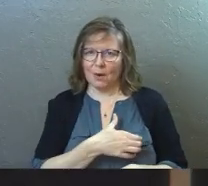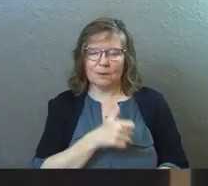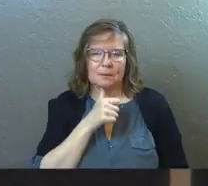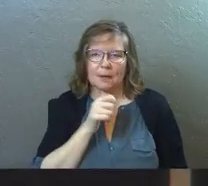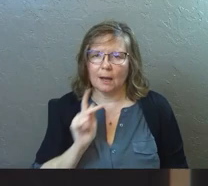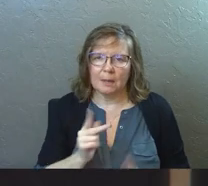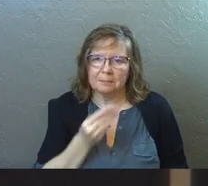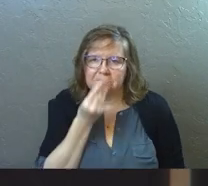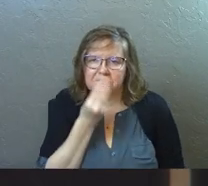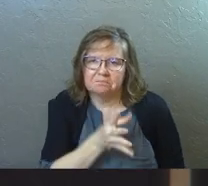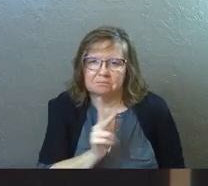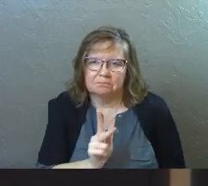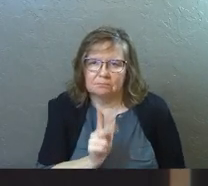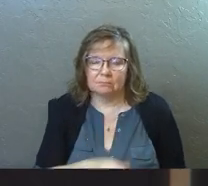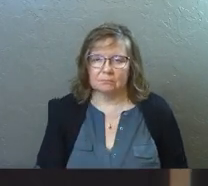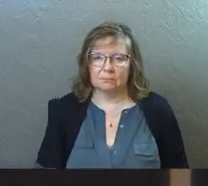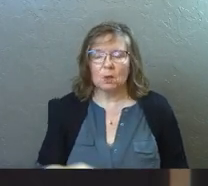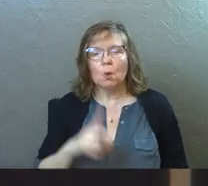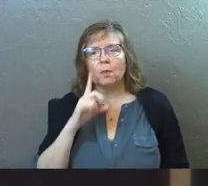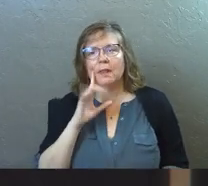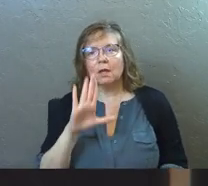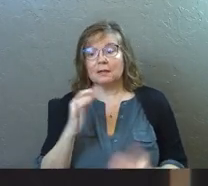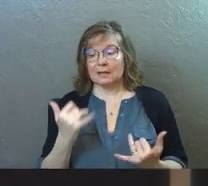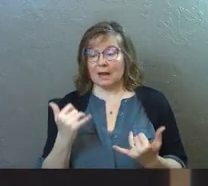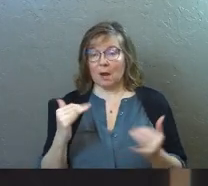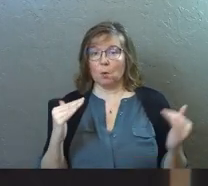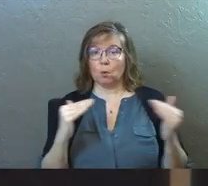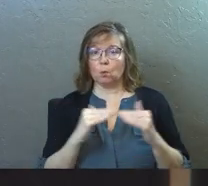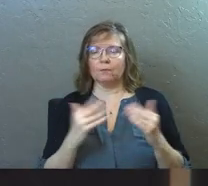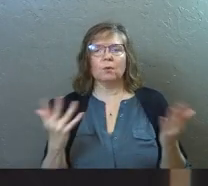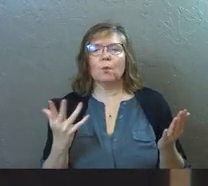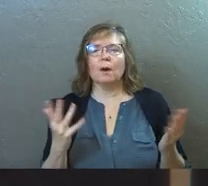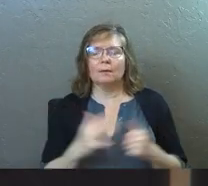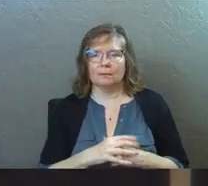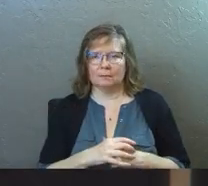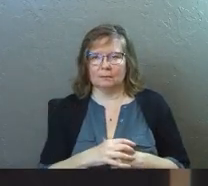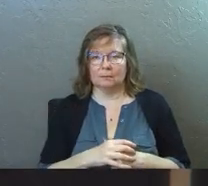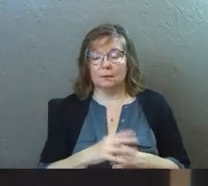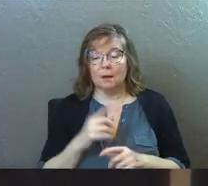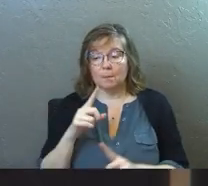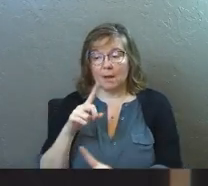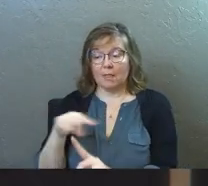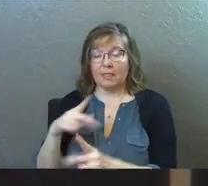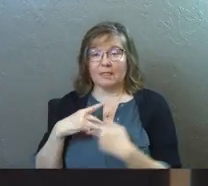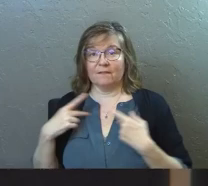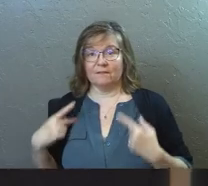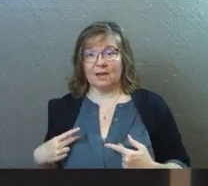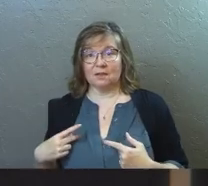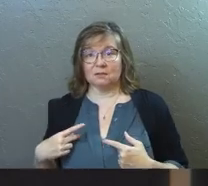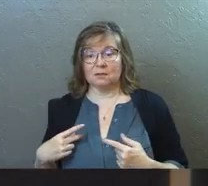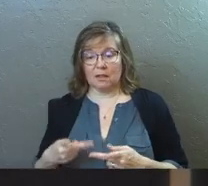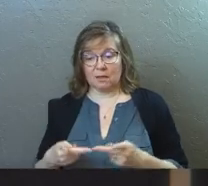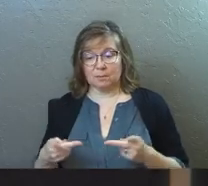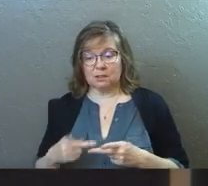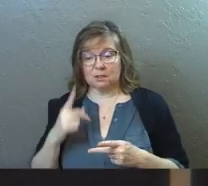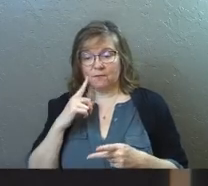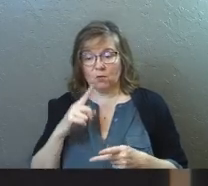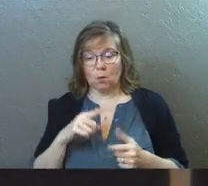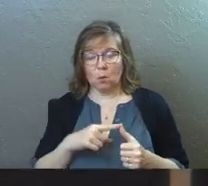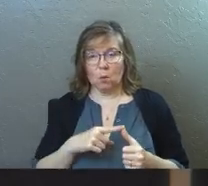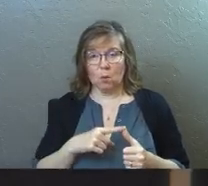So you just figure out what your modern equivalent is to that. But they are in their position for pride,